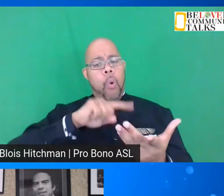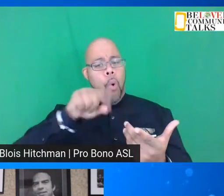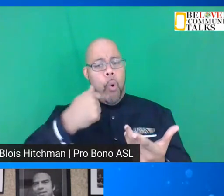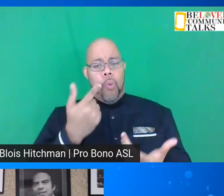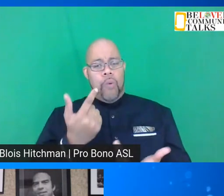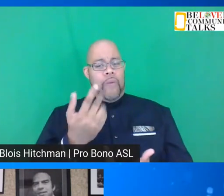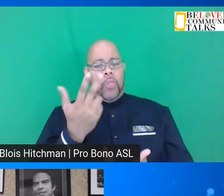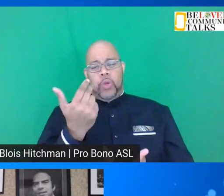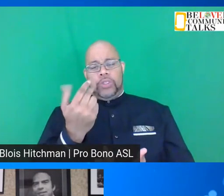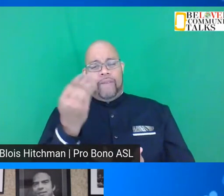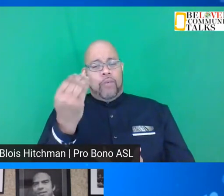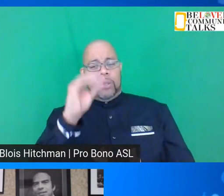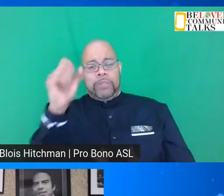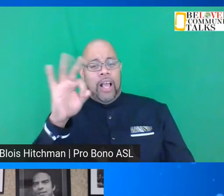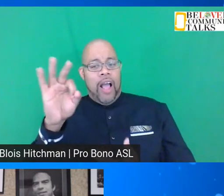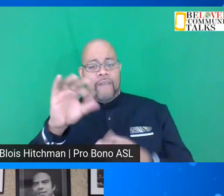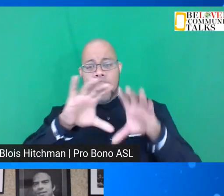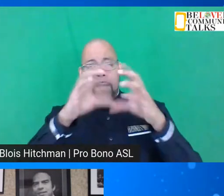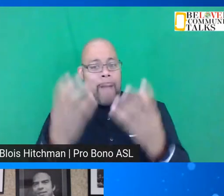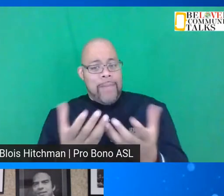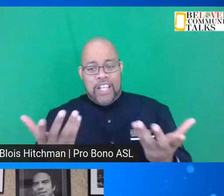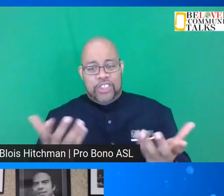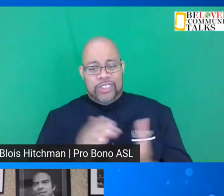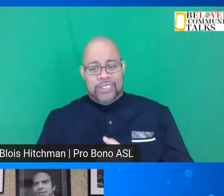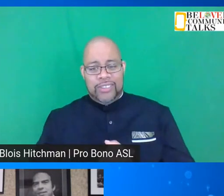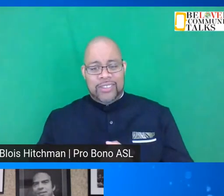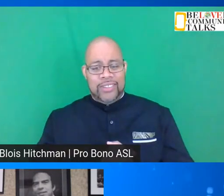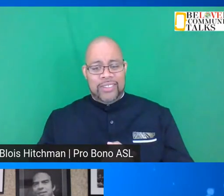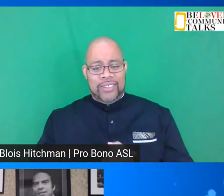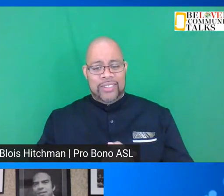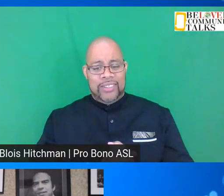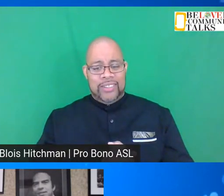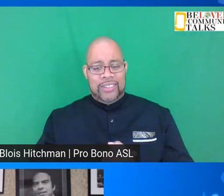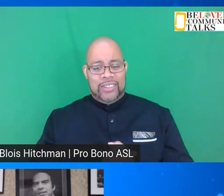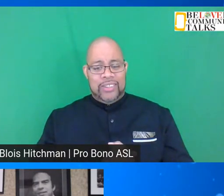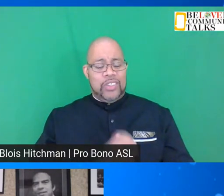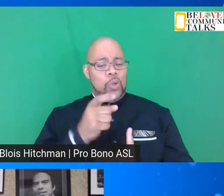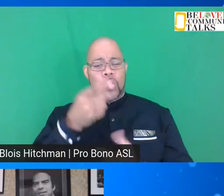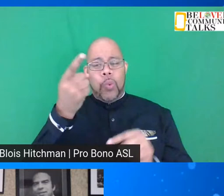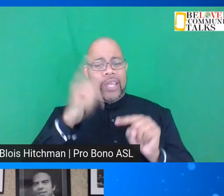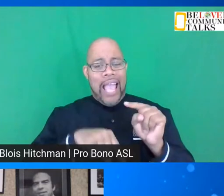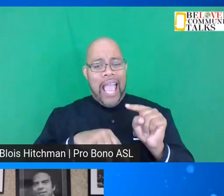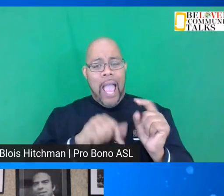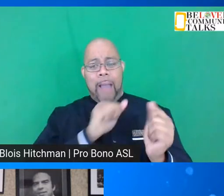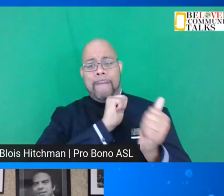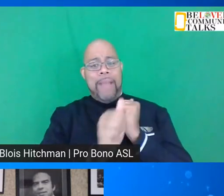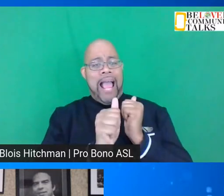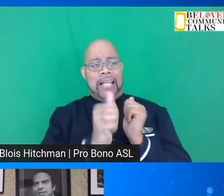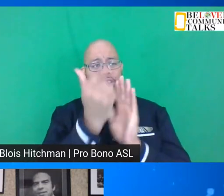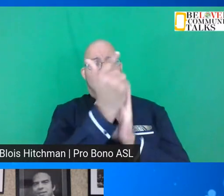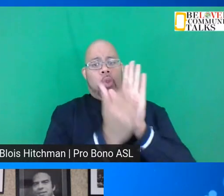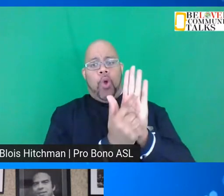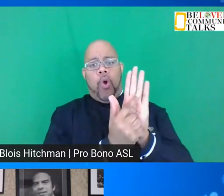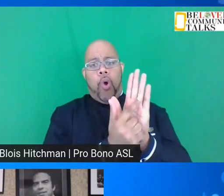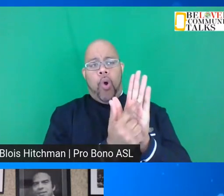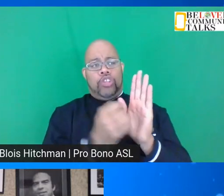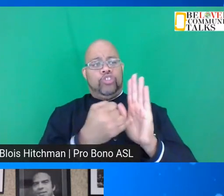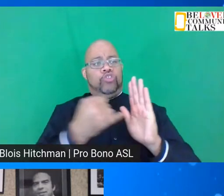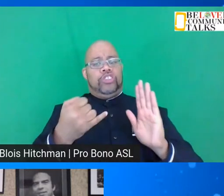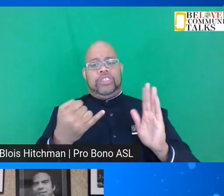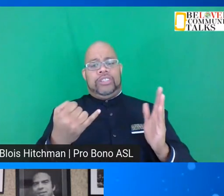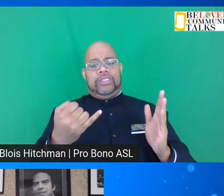14, 13, 14 percent of the population. So you can't pass any law just